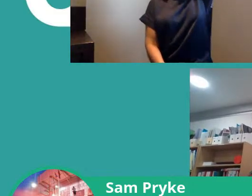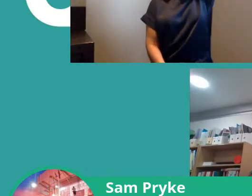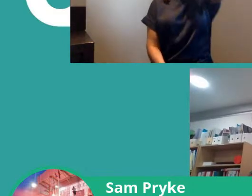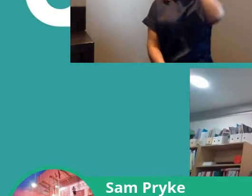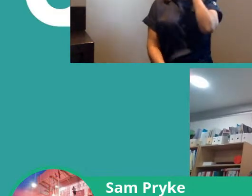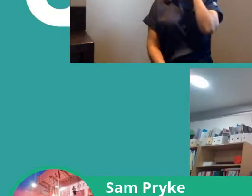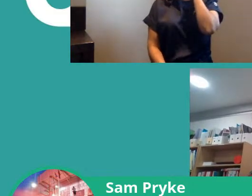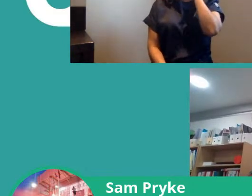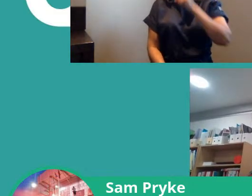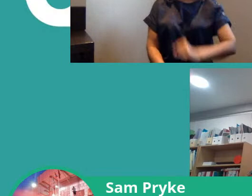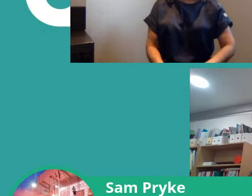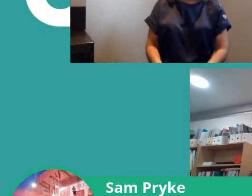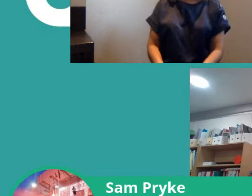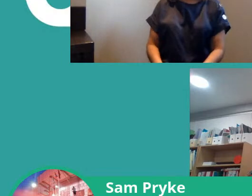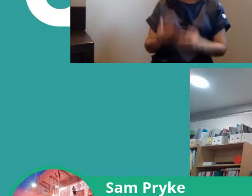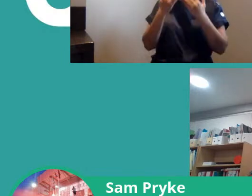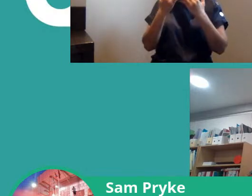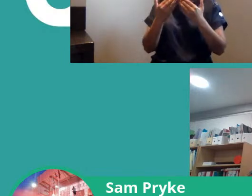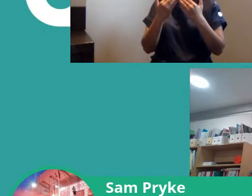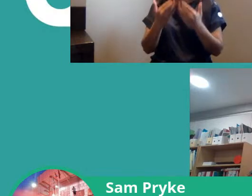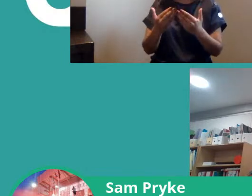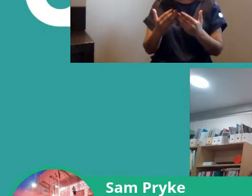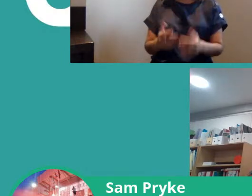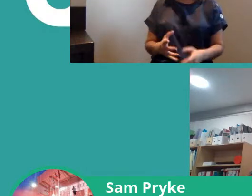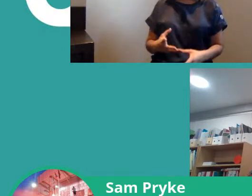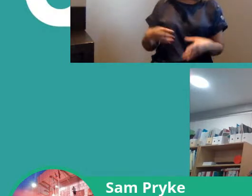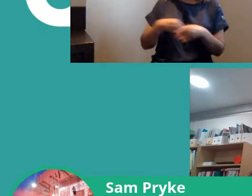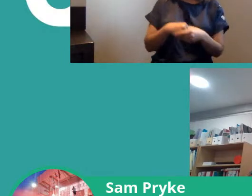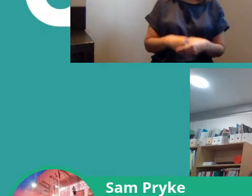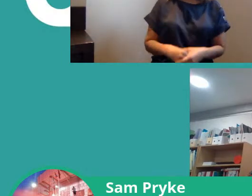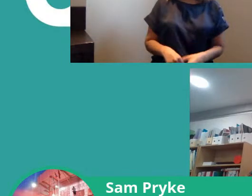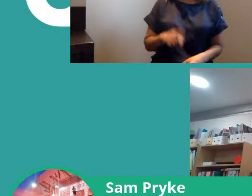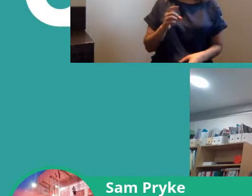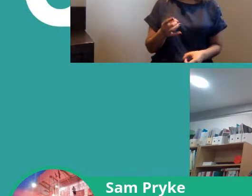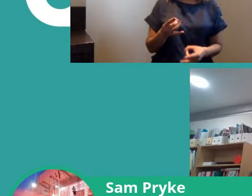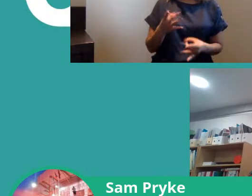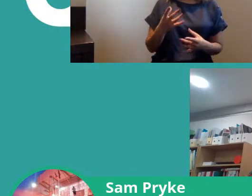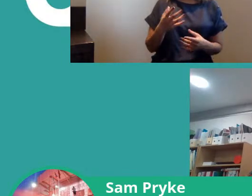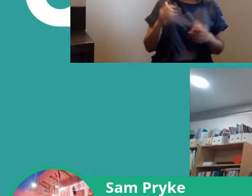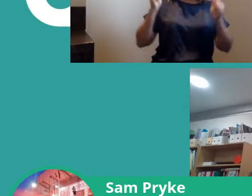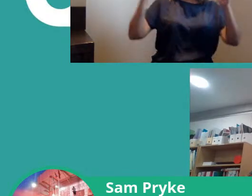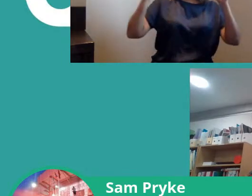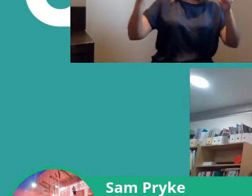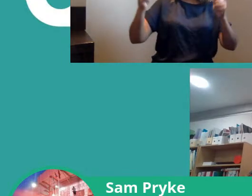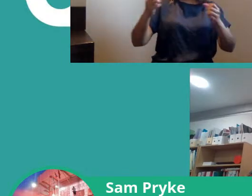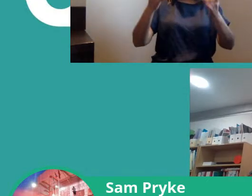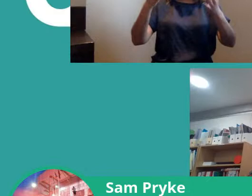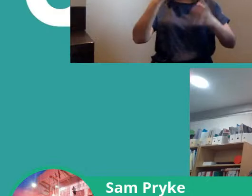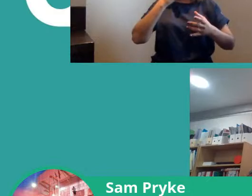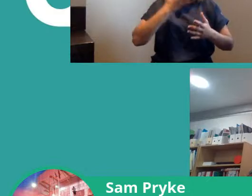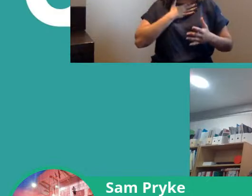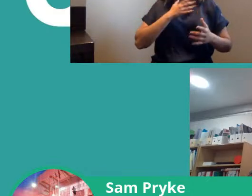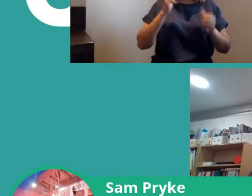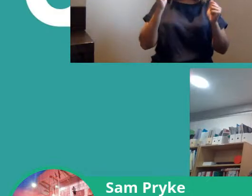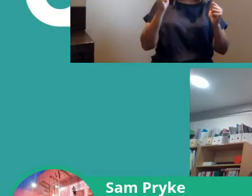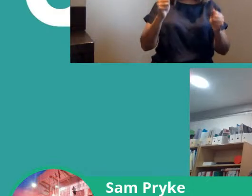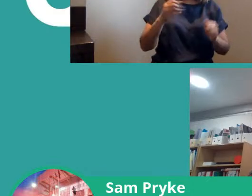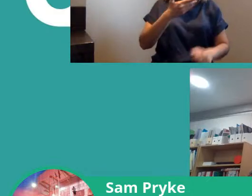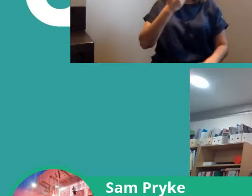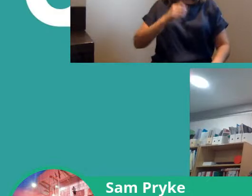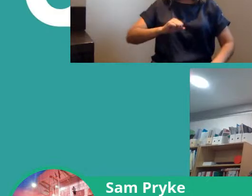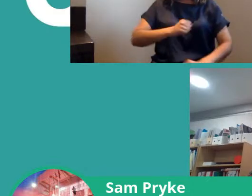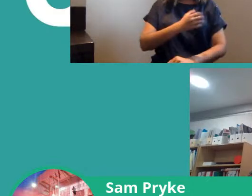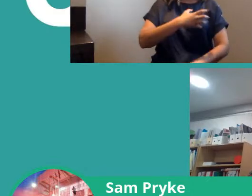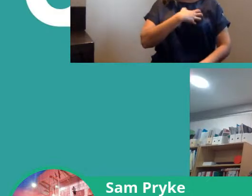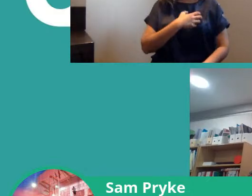brilliant Tom thank you I think we're both fully signed up members of the uh the old strike school fan club so uh shame we don't get a badge just